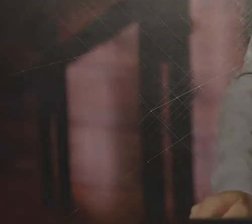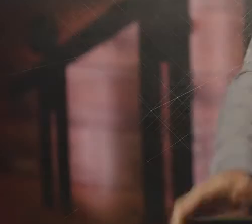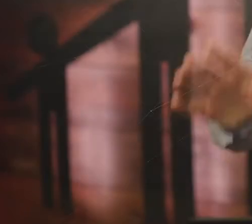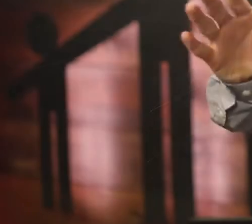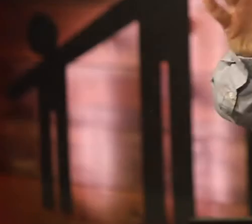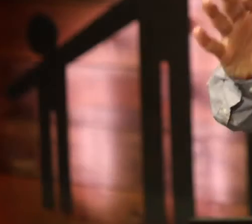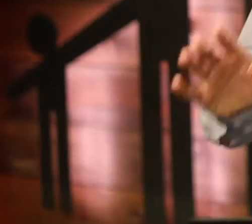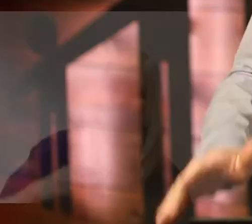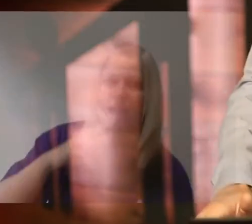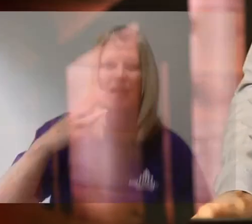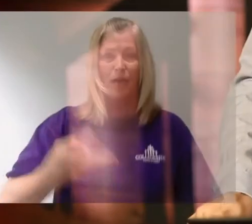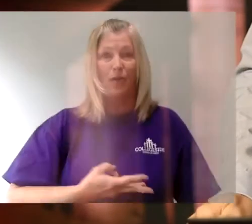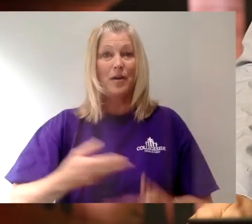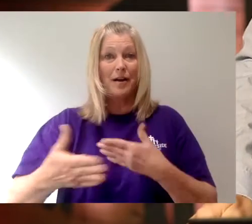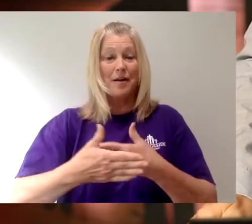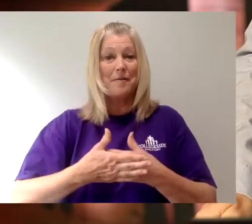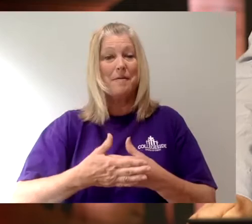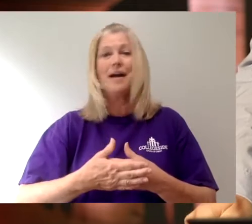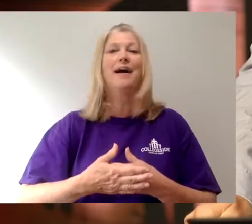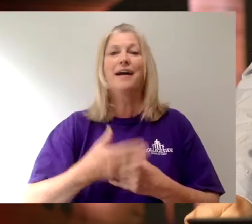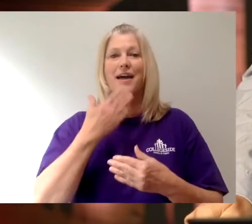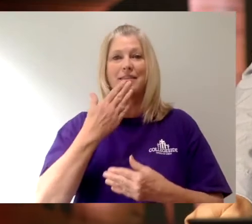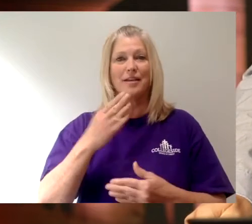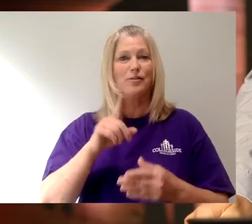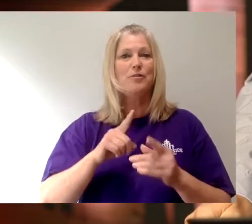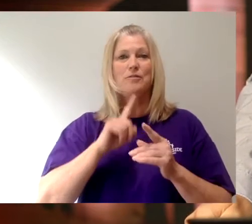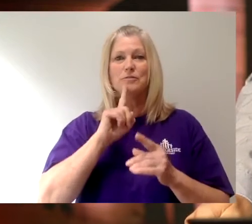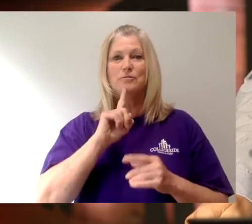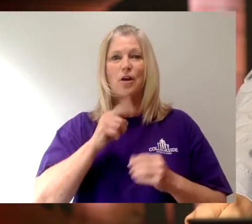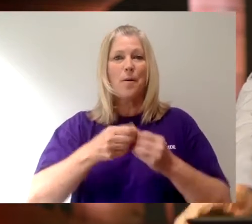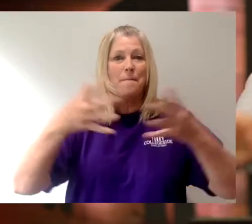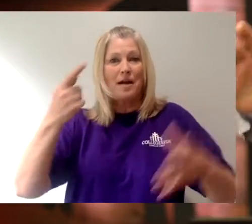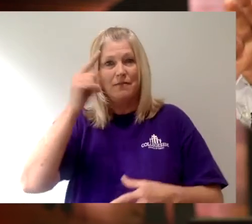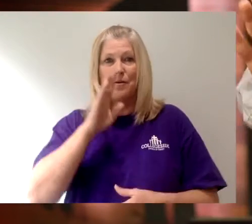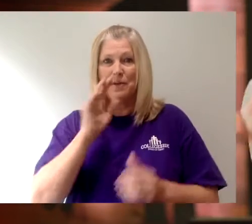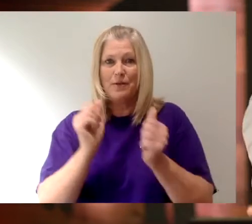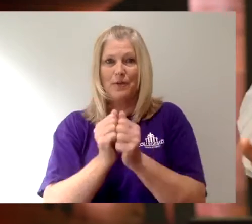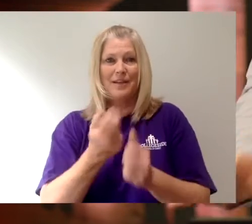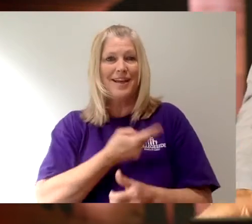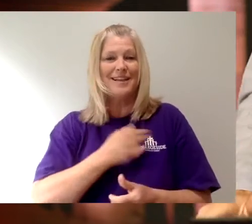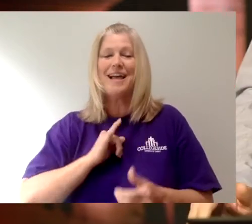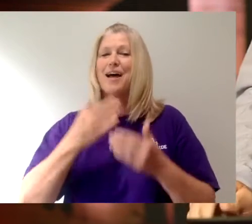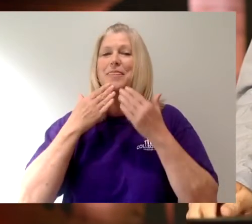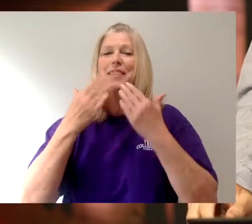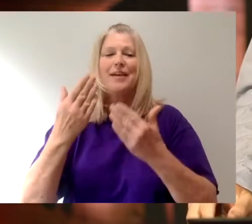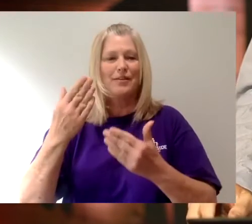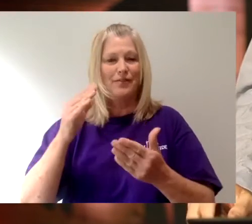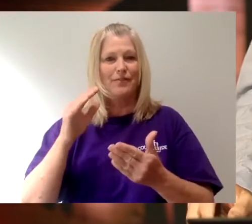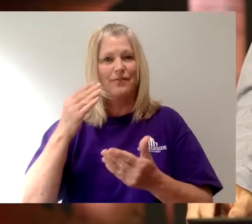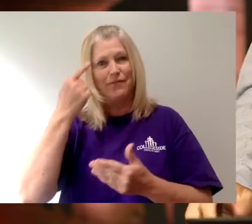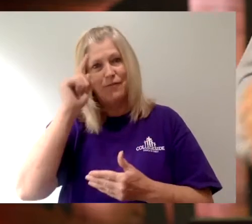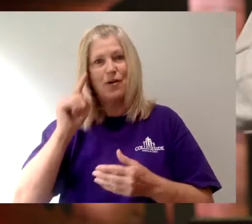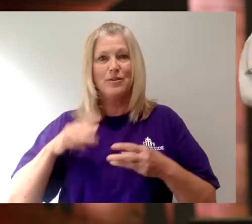Hey, welcome back. Thanks so much for being with us. I am grateful for